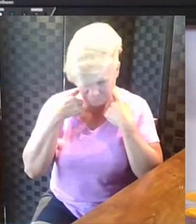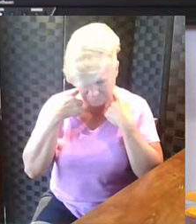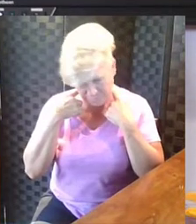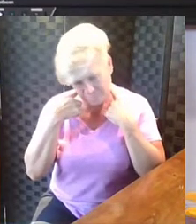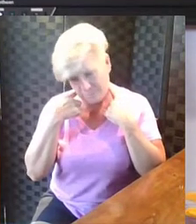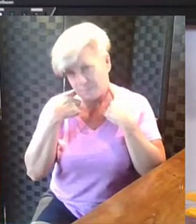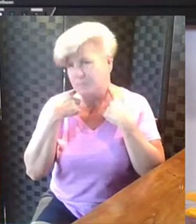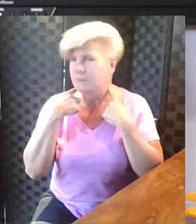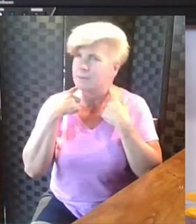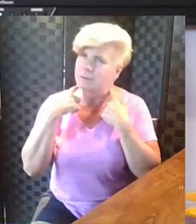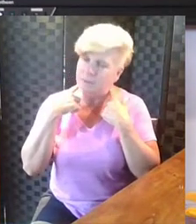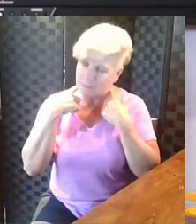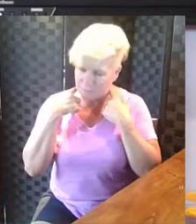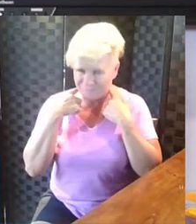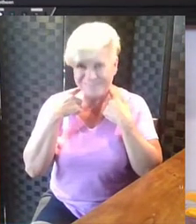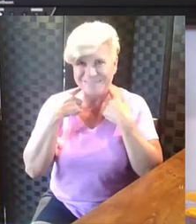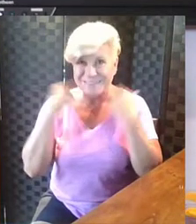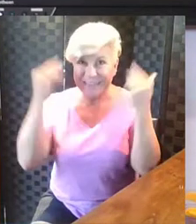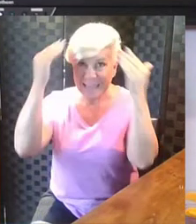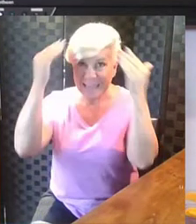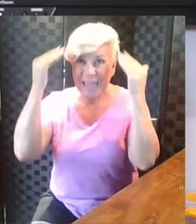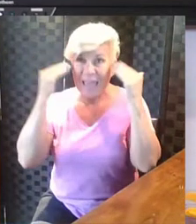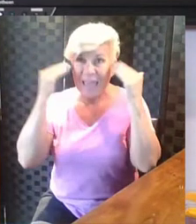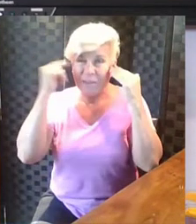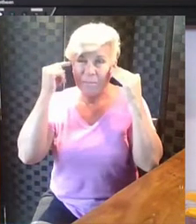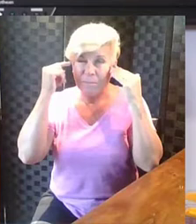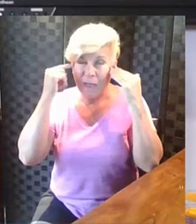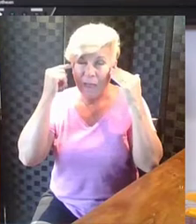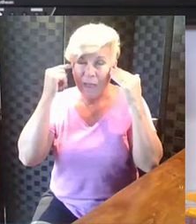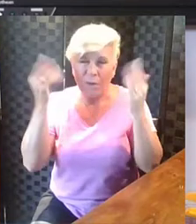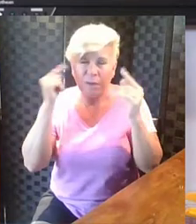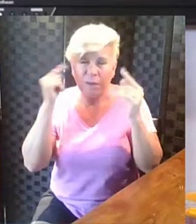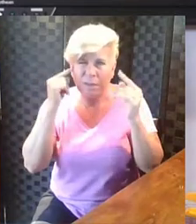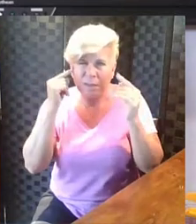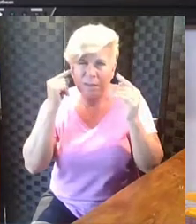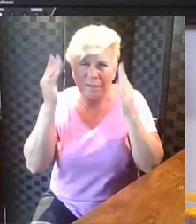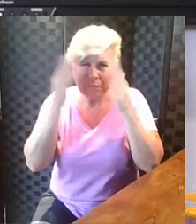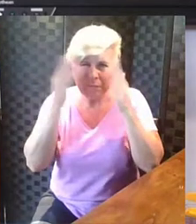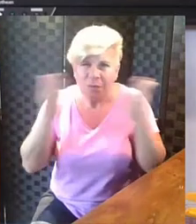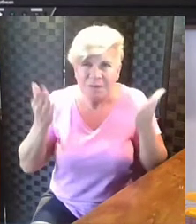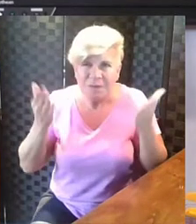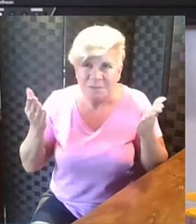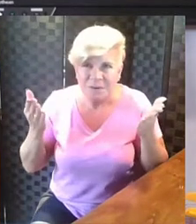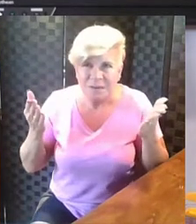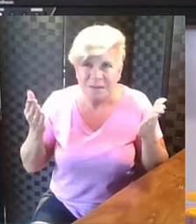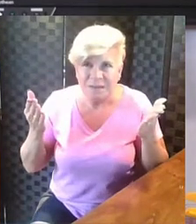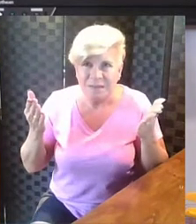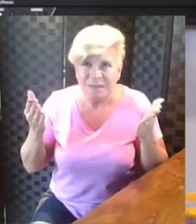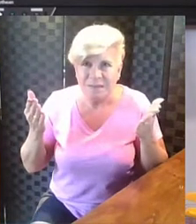And then think about your head and your mind. What are you thinking about? What are you focusing on?